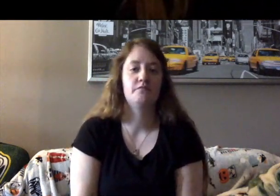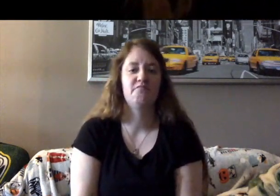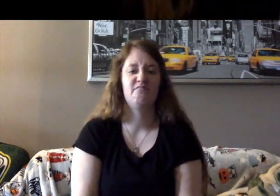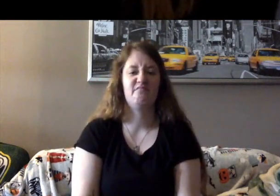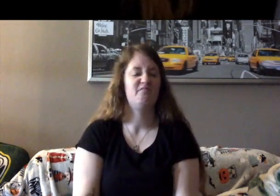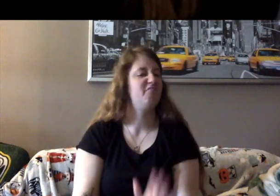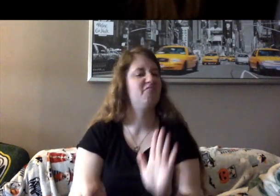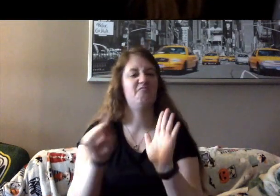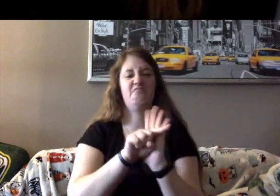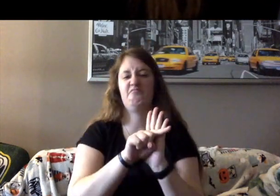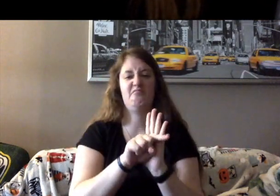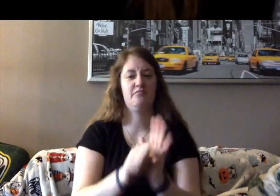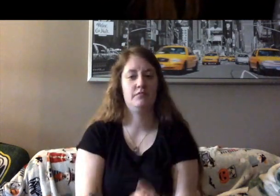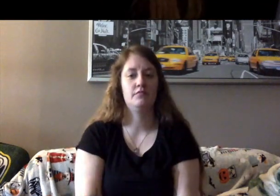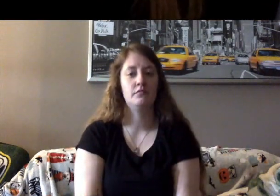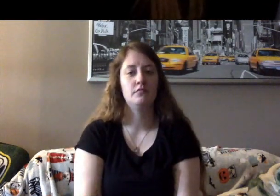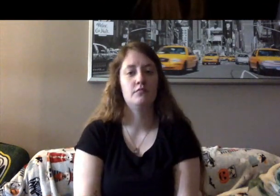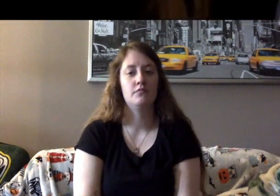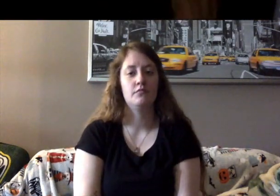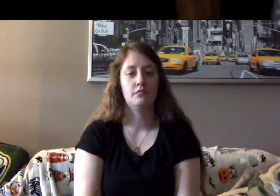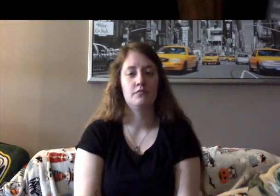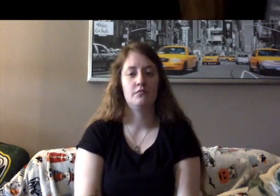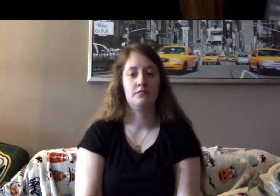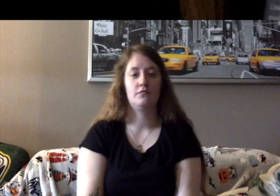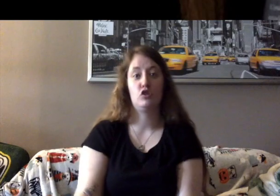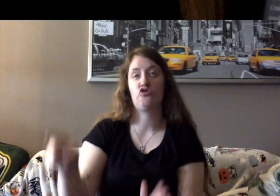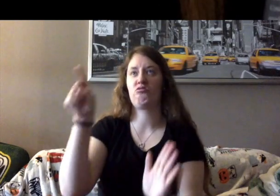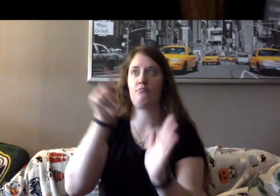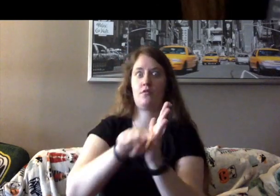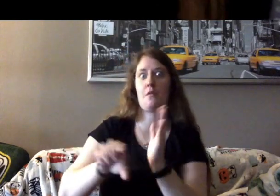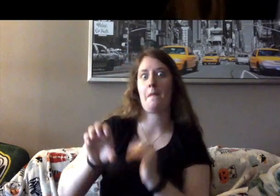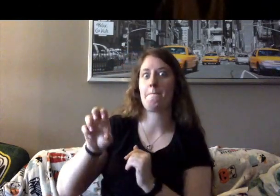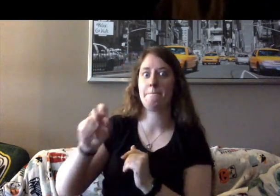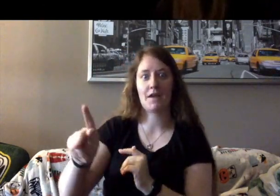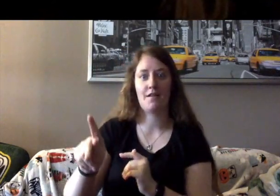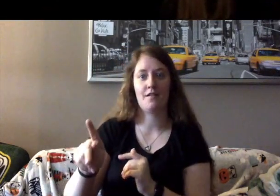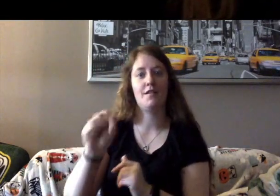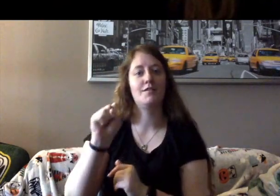Ruth disapproved right back. And so did Marty.